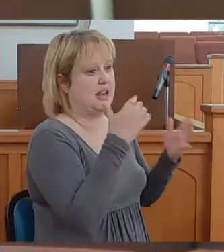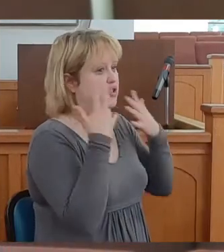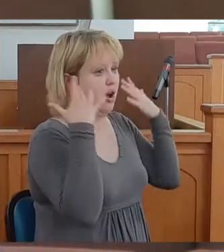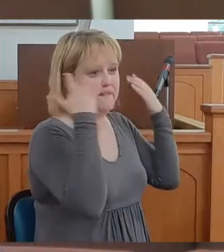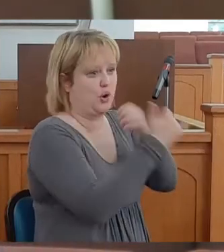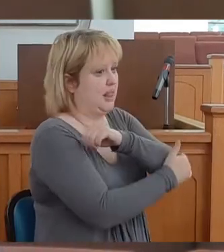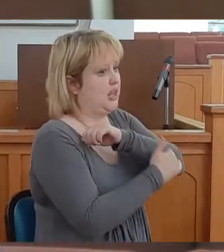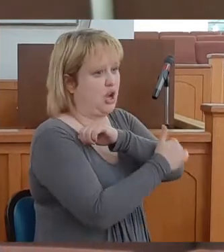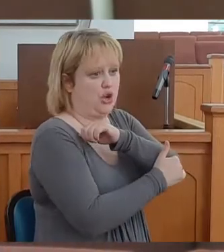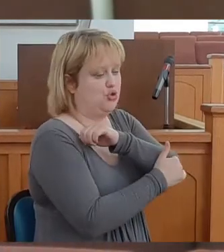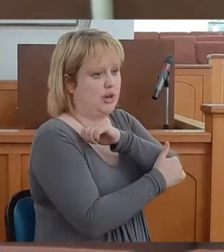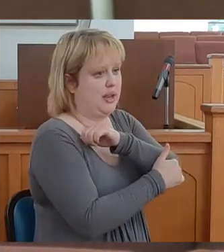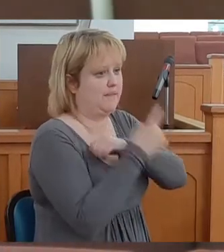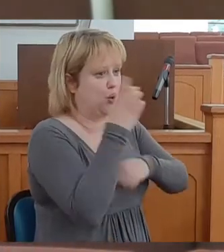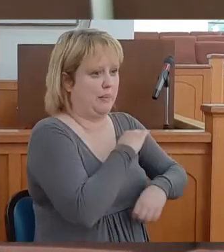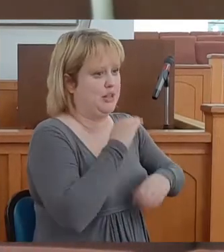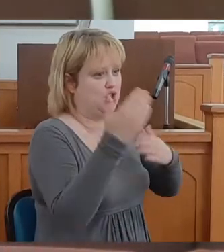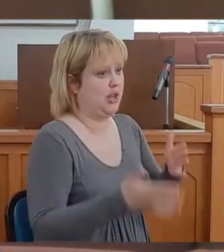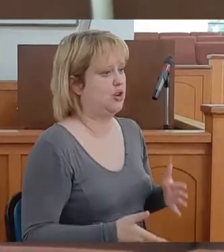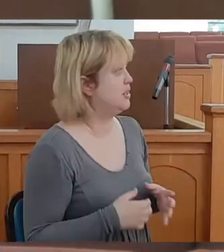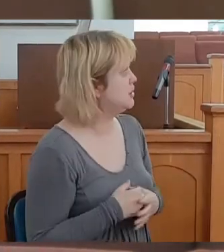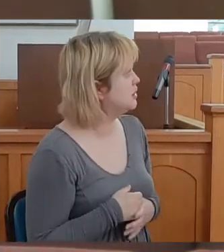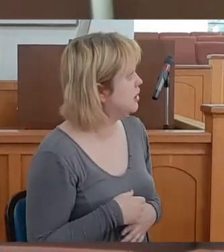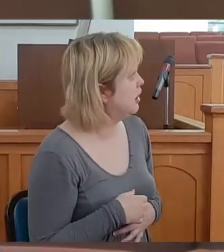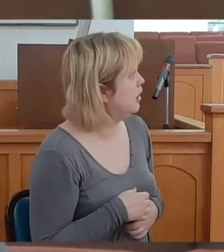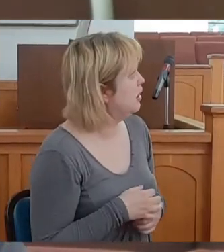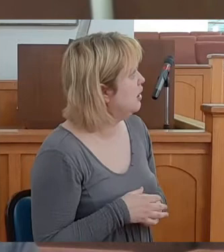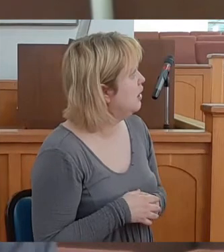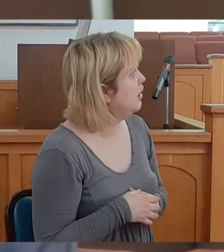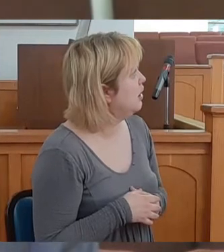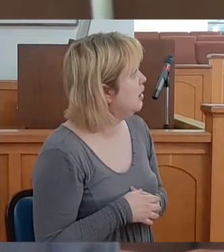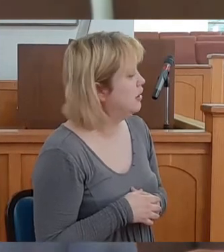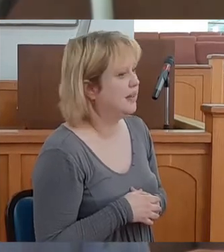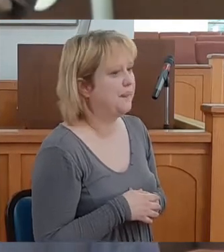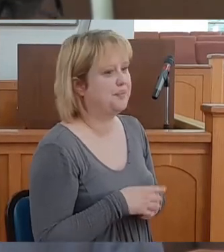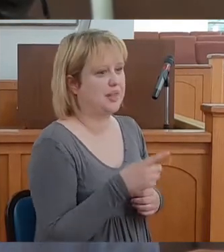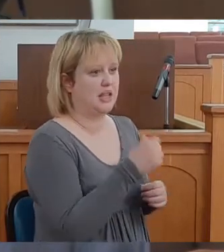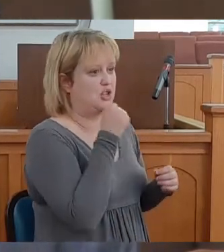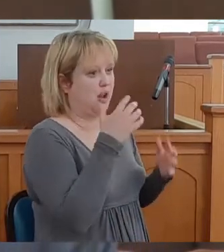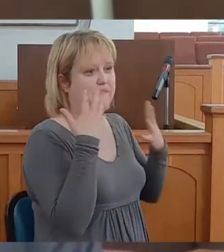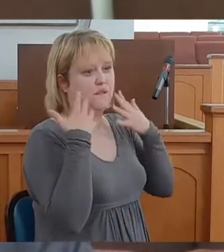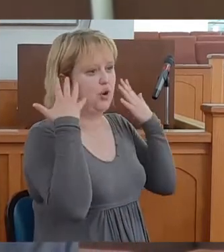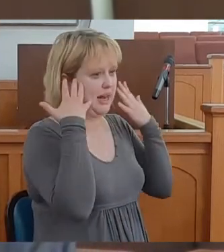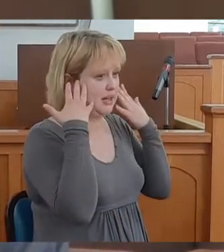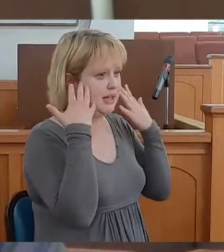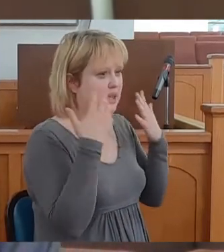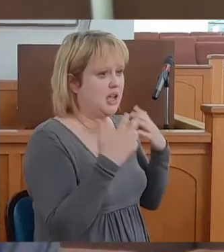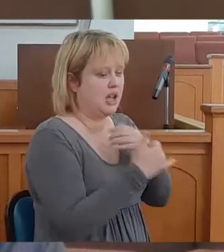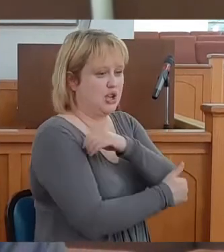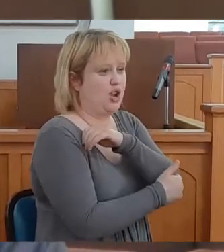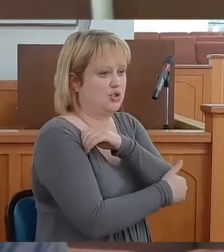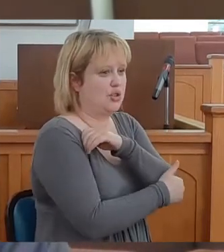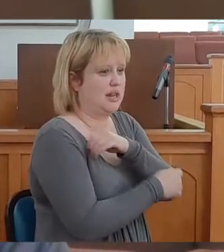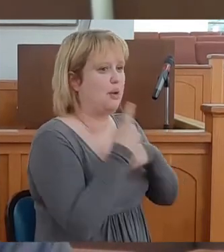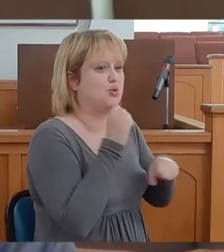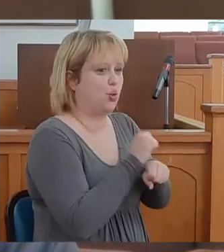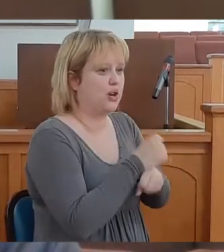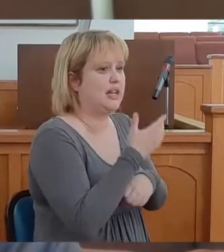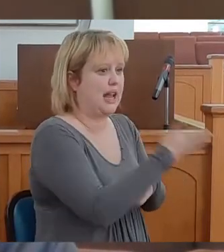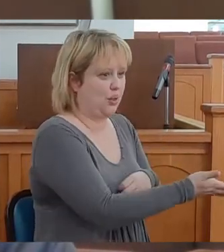friendly country to missionaries. I was working down there